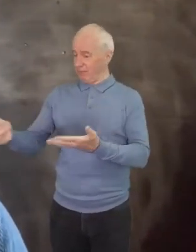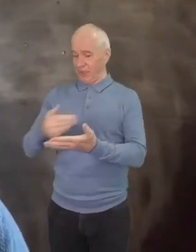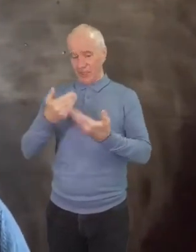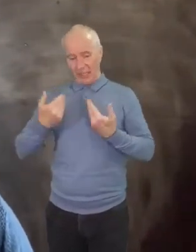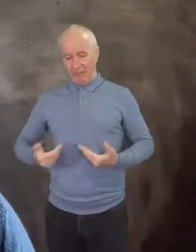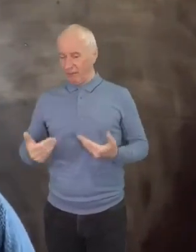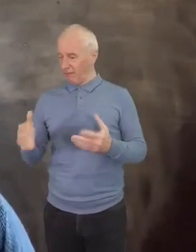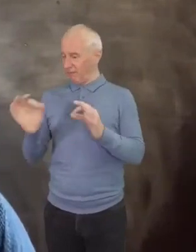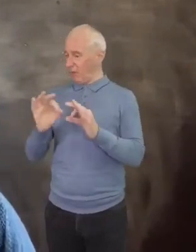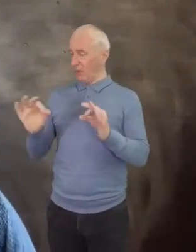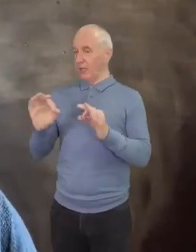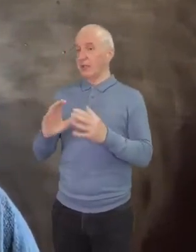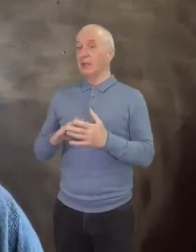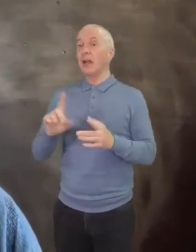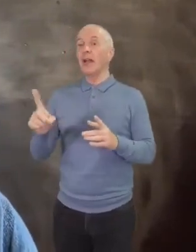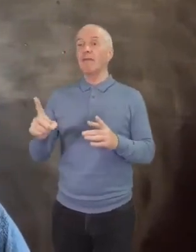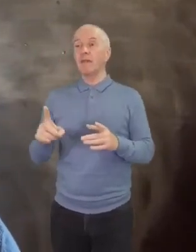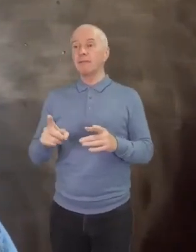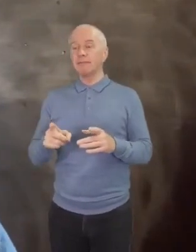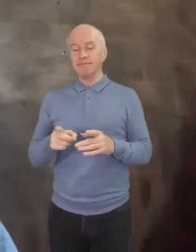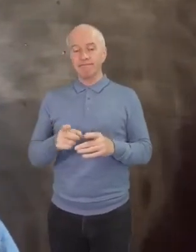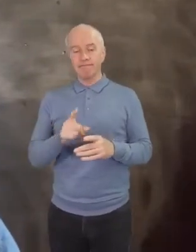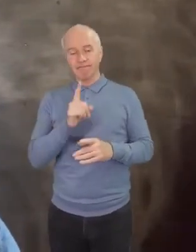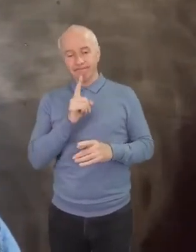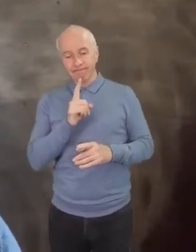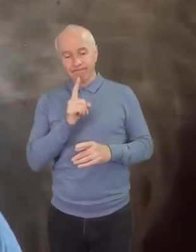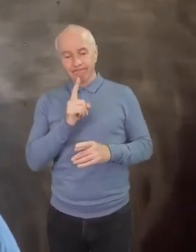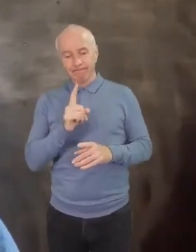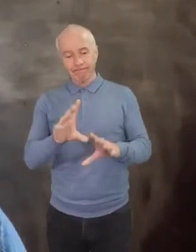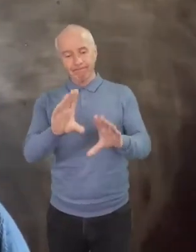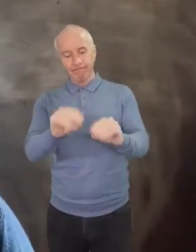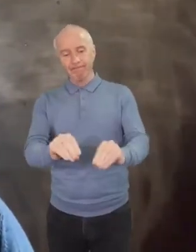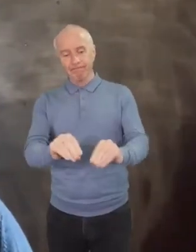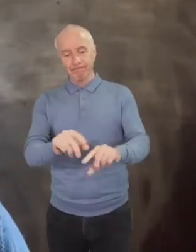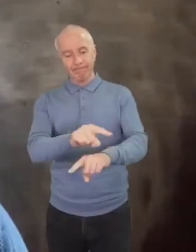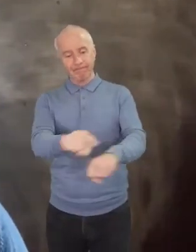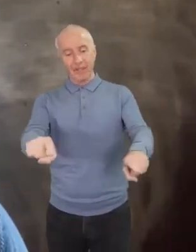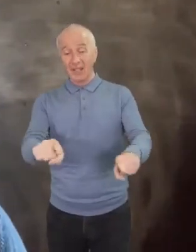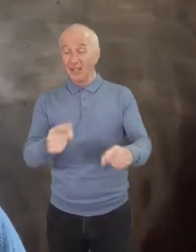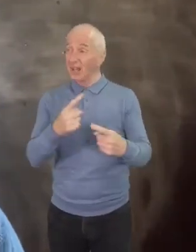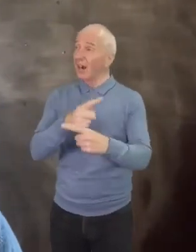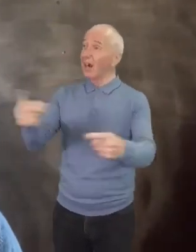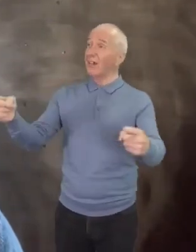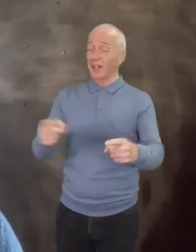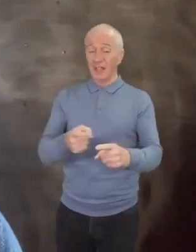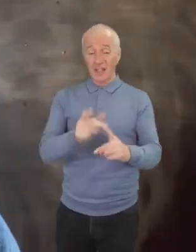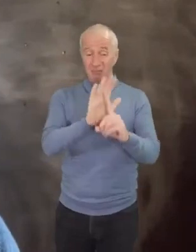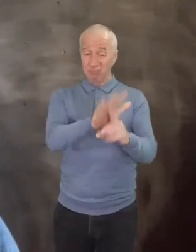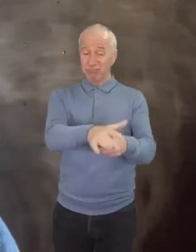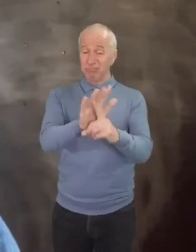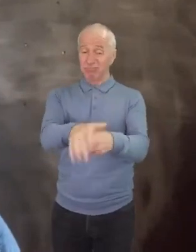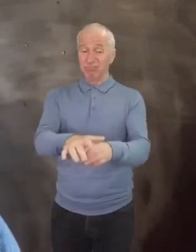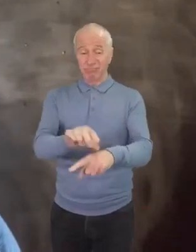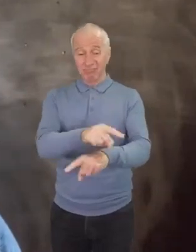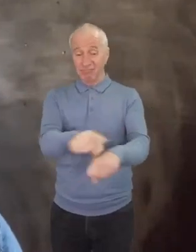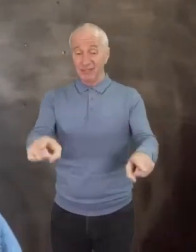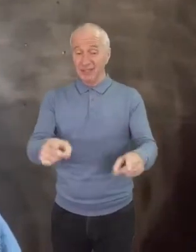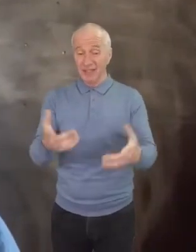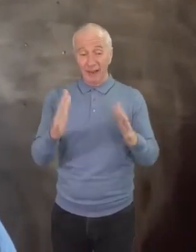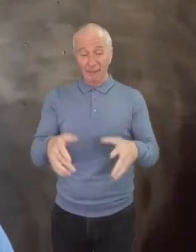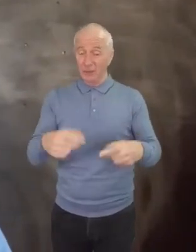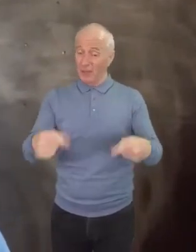also silences the cries of the oppressed, ignores the wounds of the hurting and fuels the fires of